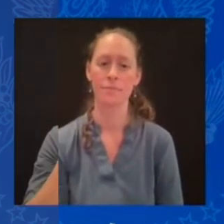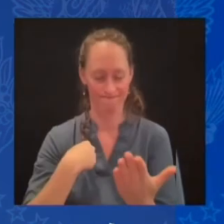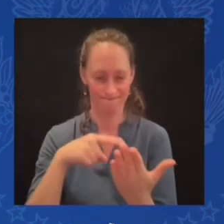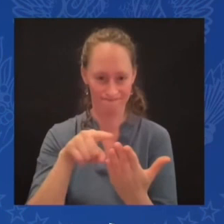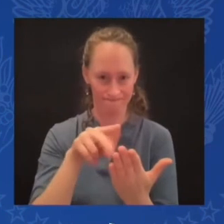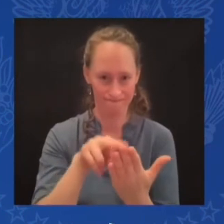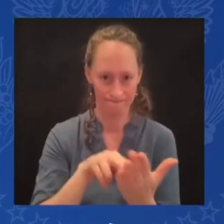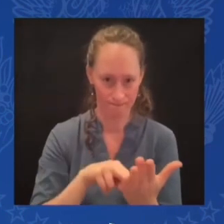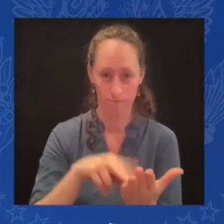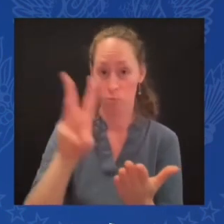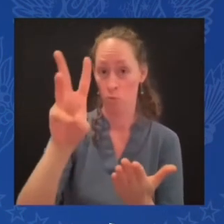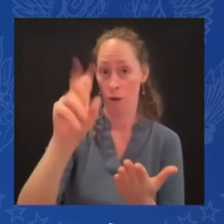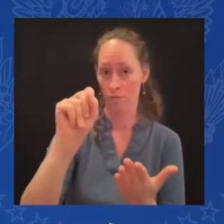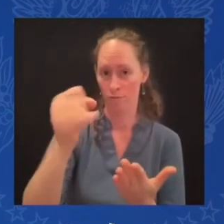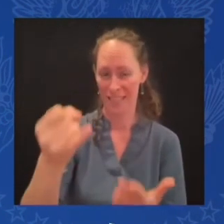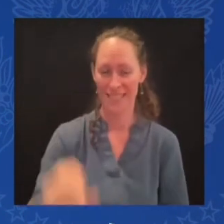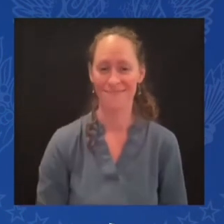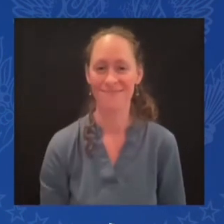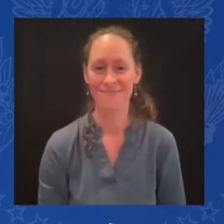that all of those comments